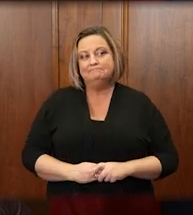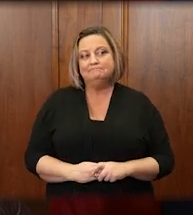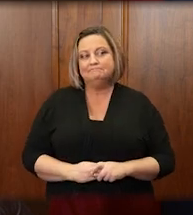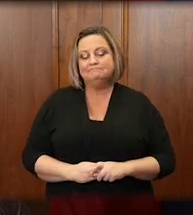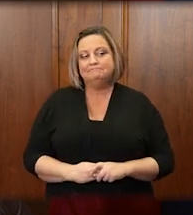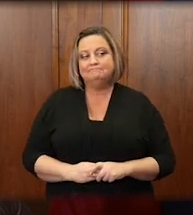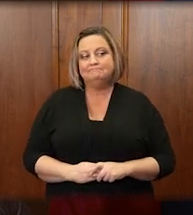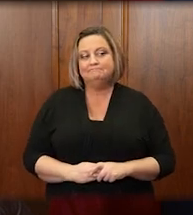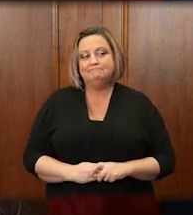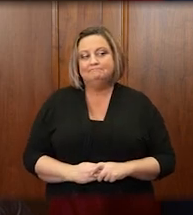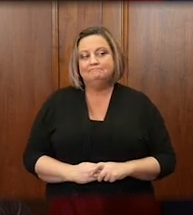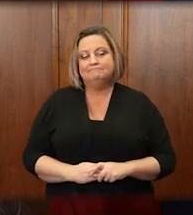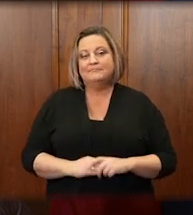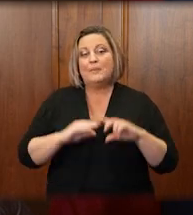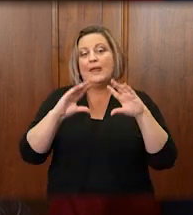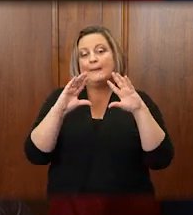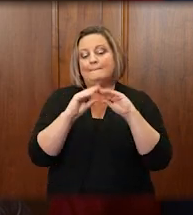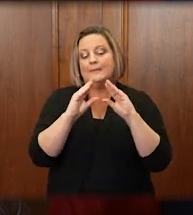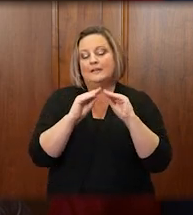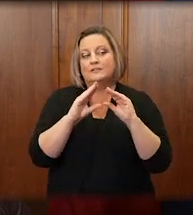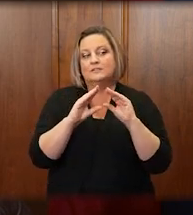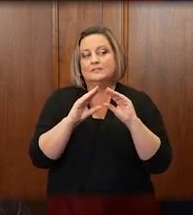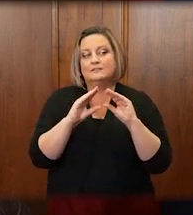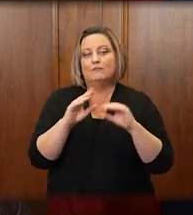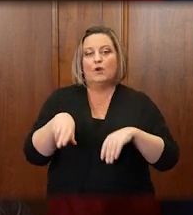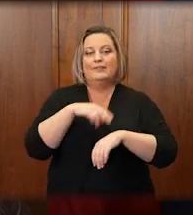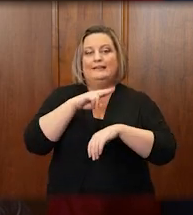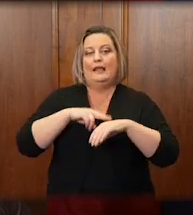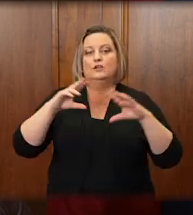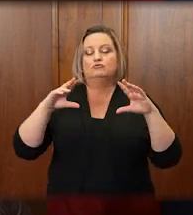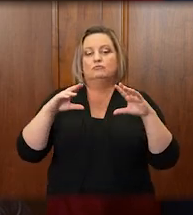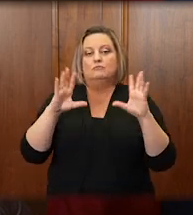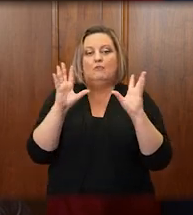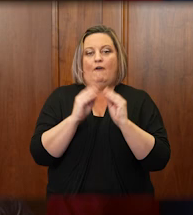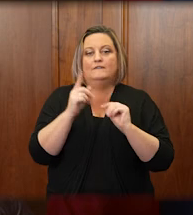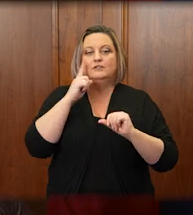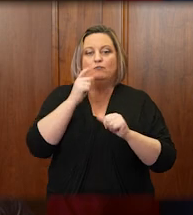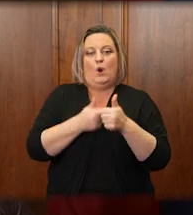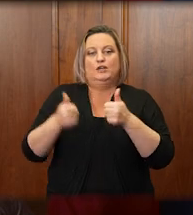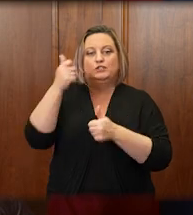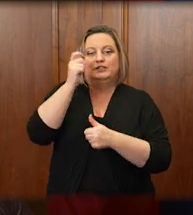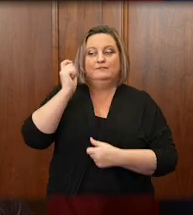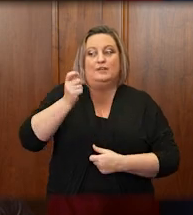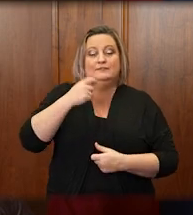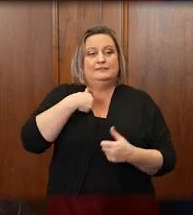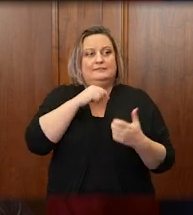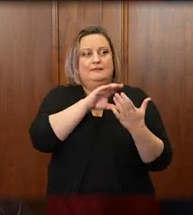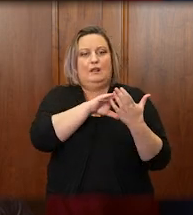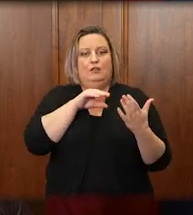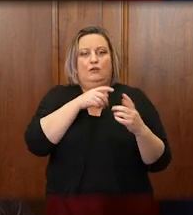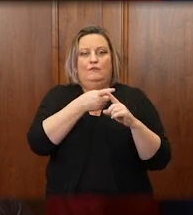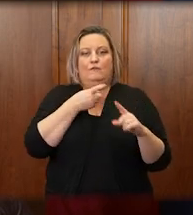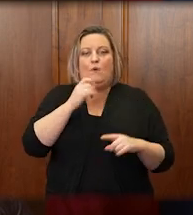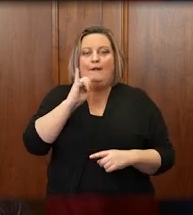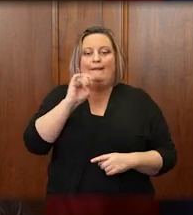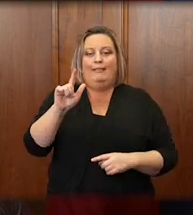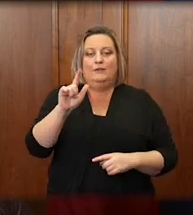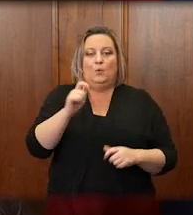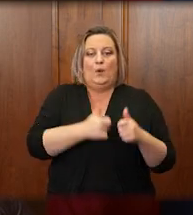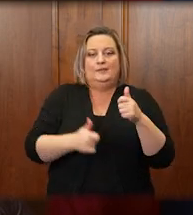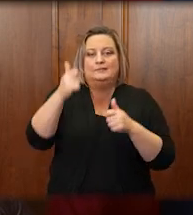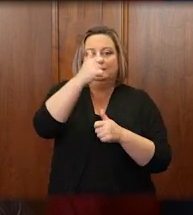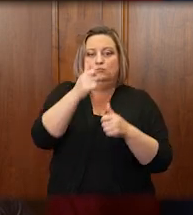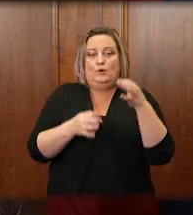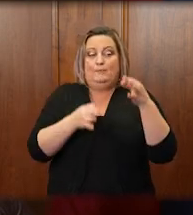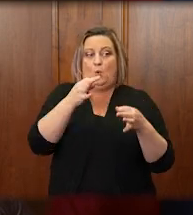At a meeting of the National Conference of Chief Justices a while back, I learned from the Chief Justice of the Illinois Supreme Court